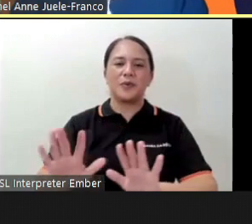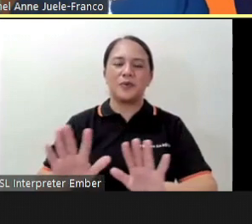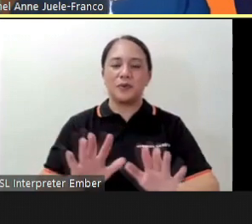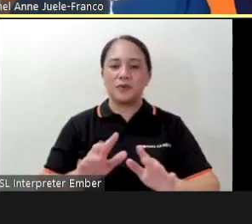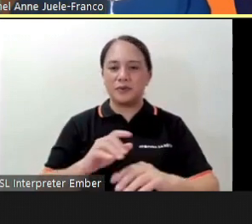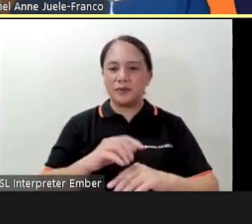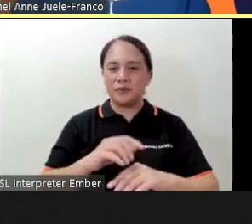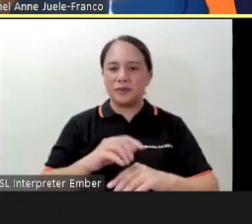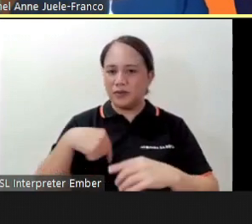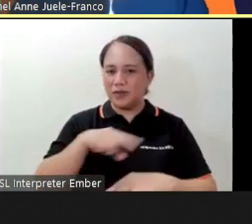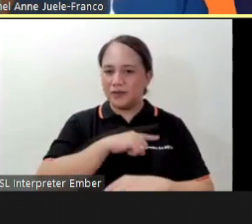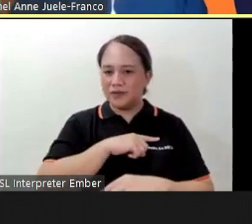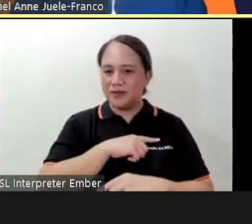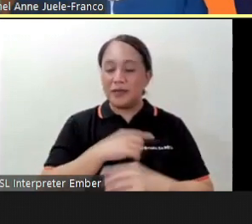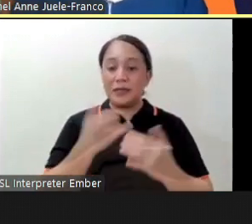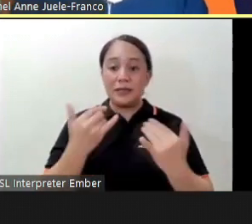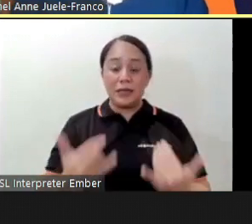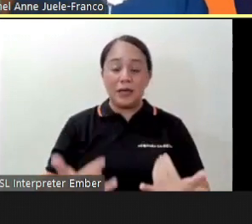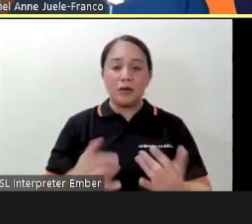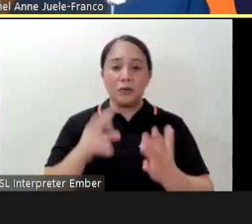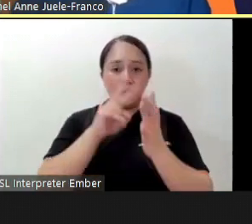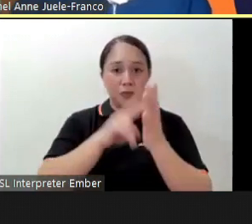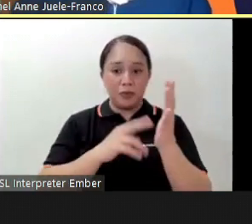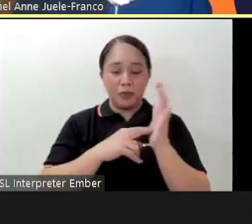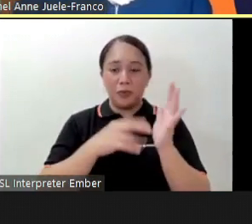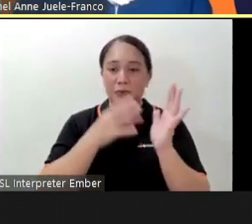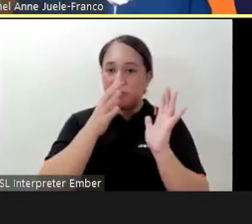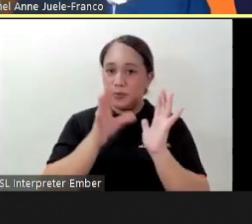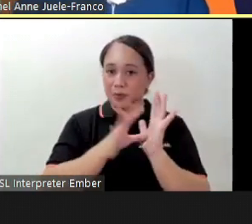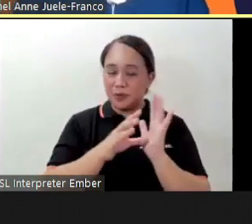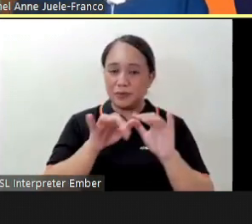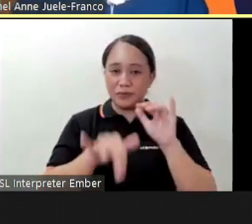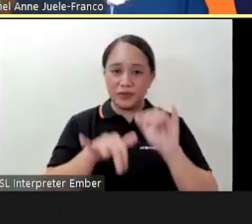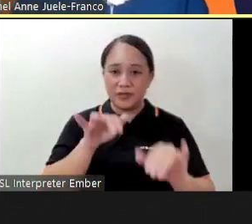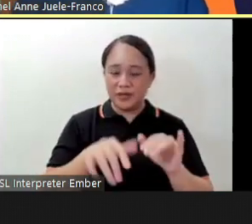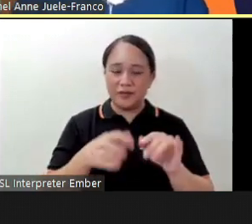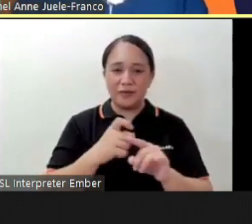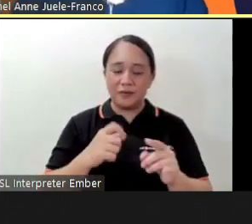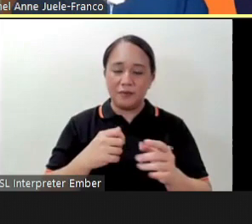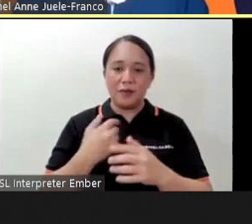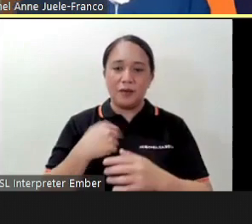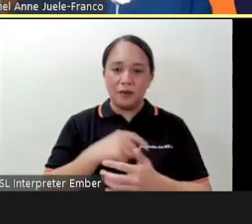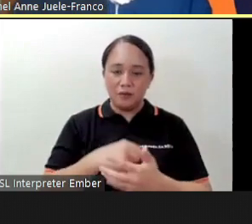so I'm going to read some comments on the chat box from our